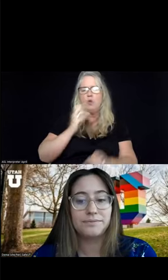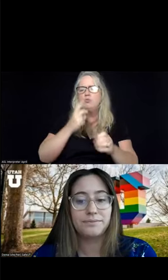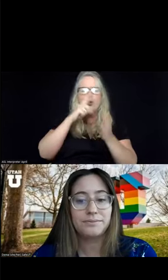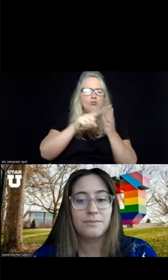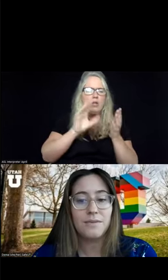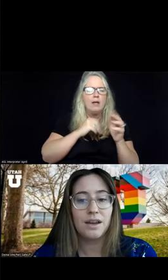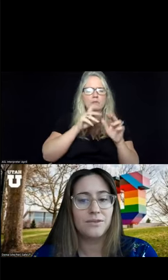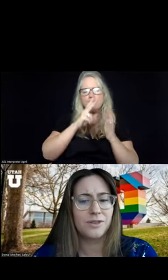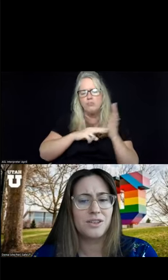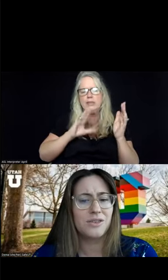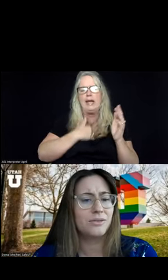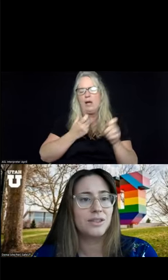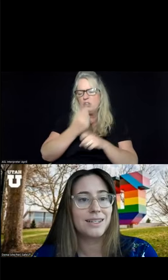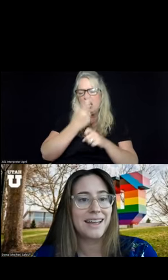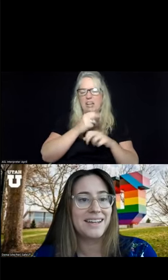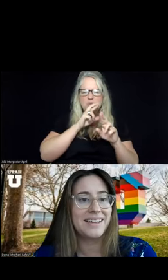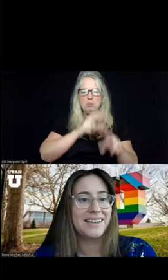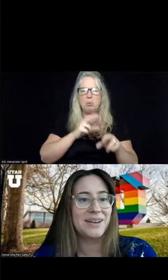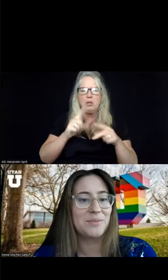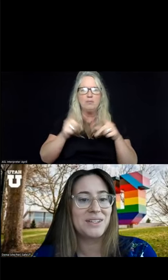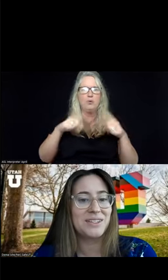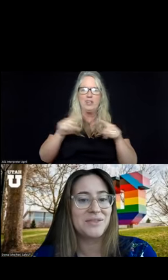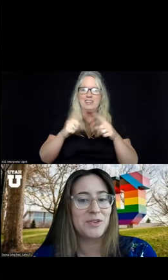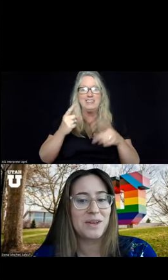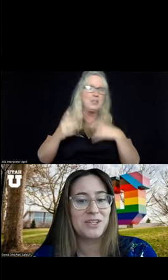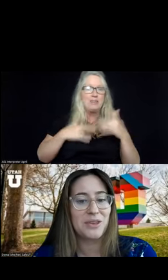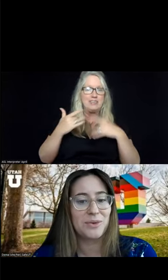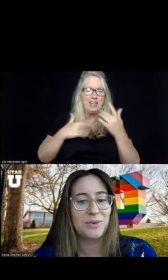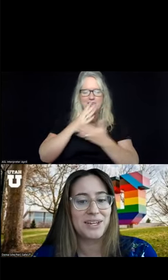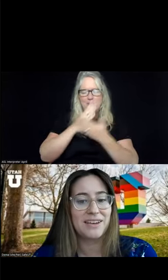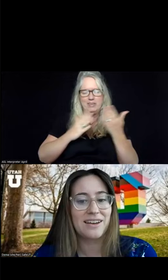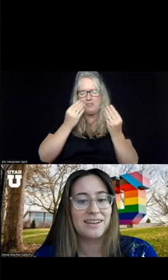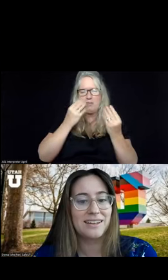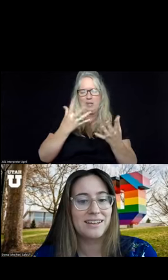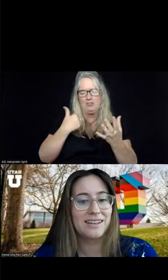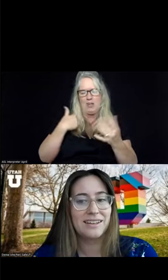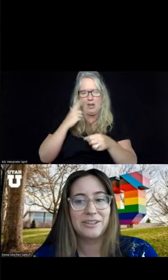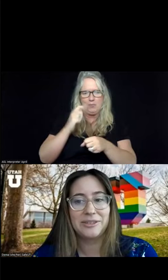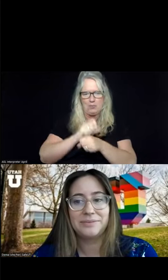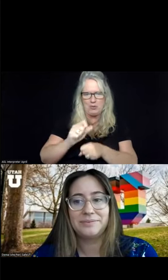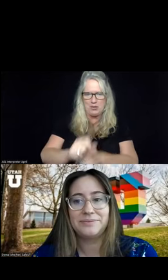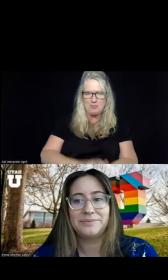report for some of those exciting pieces of information that we're working on.